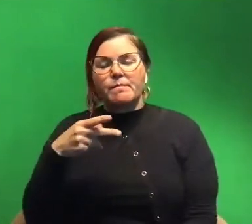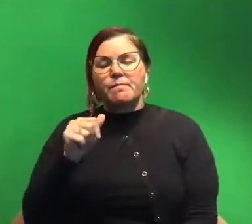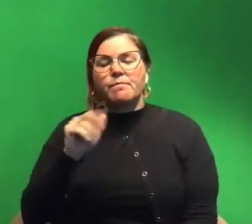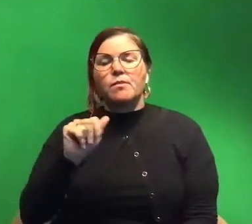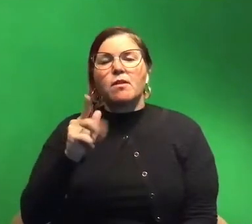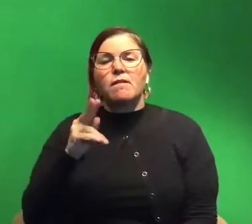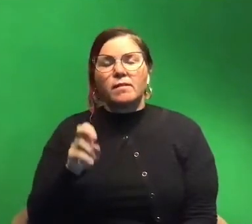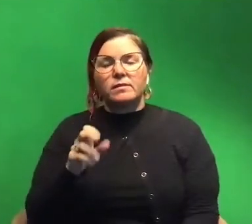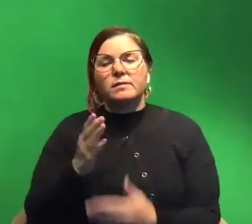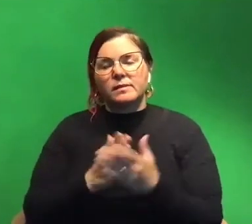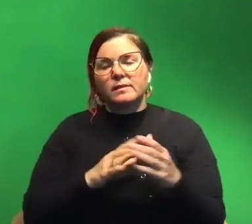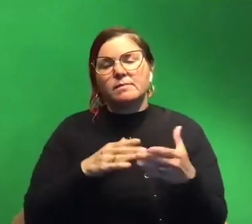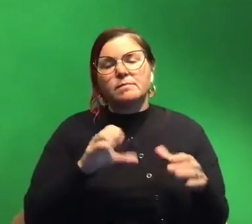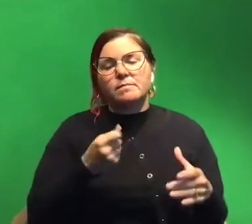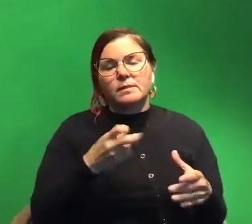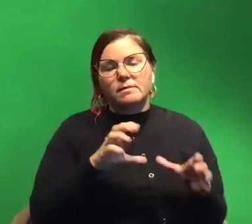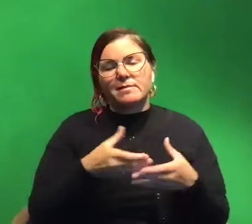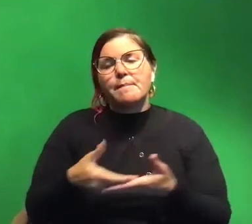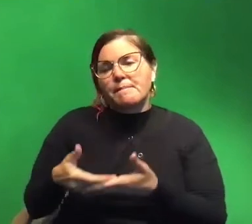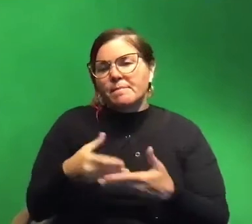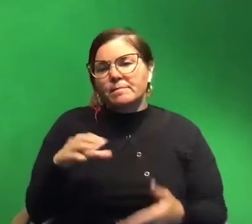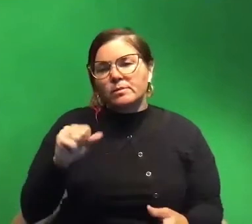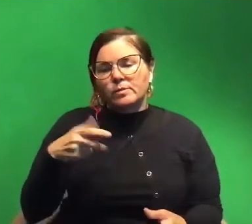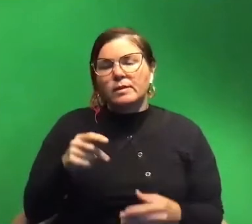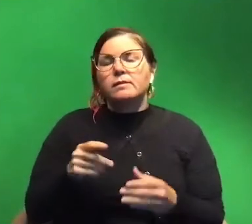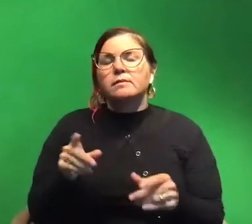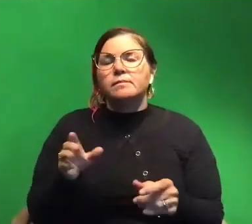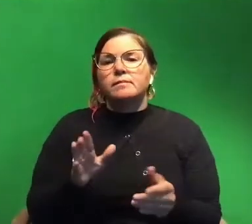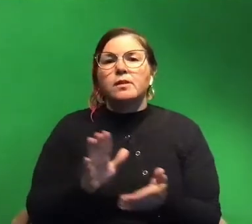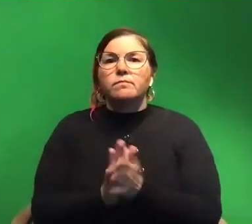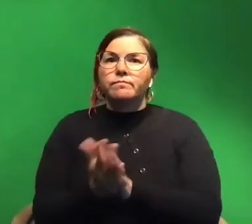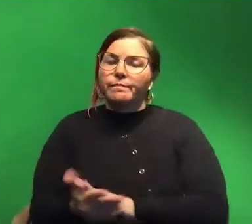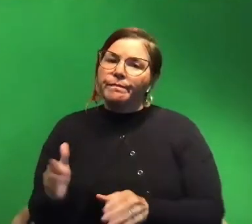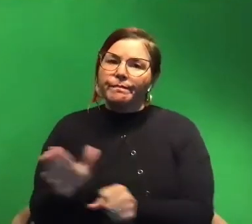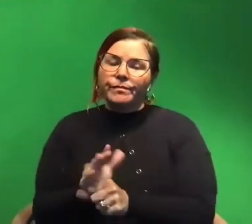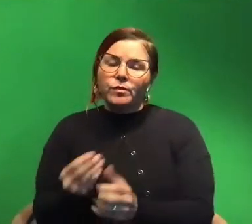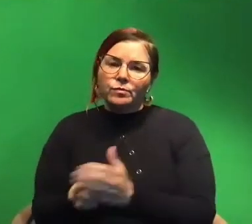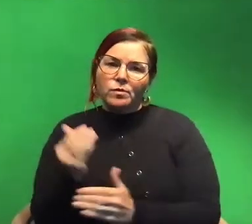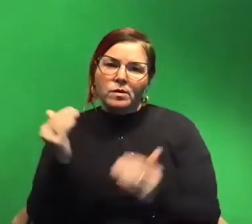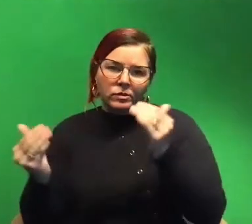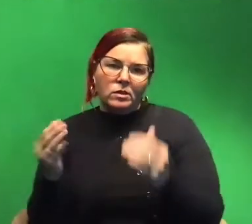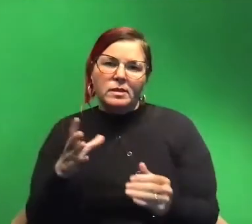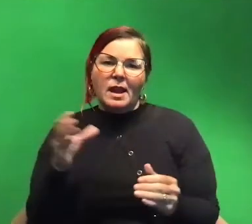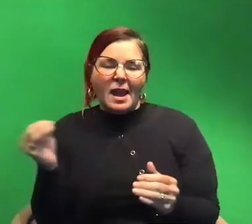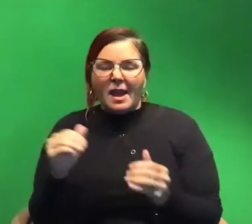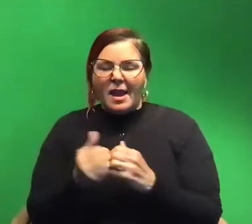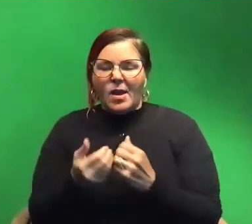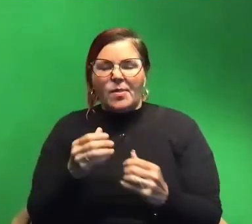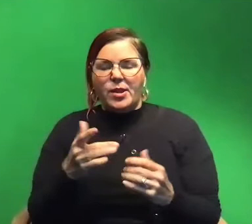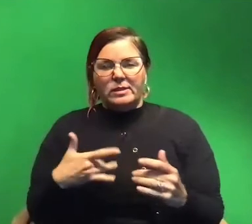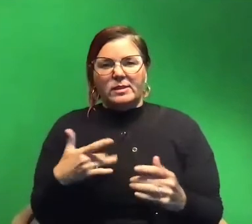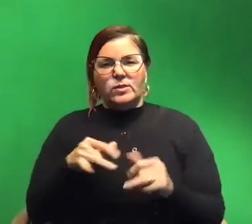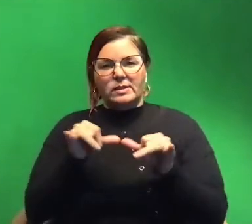some species baby squid to when they're full-grown adults and how those sensory systems change throughout that time.